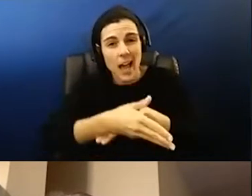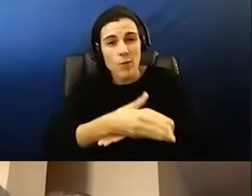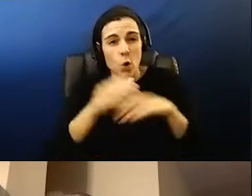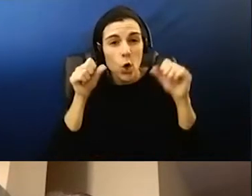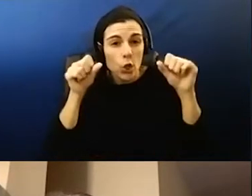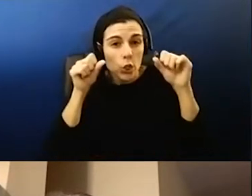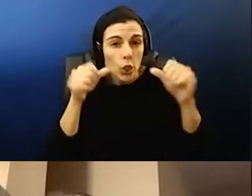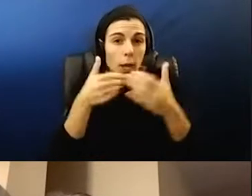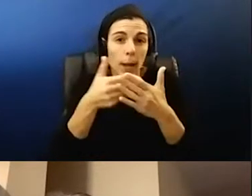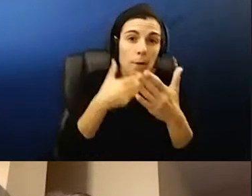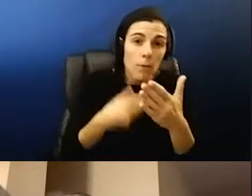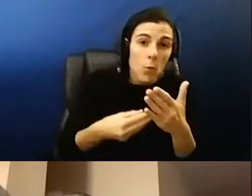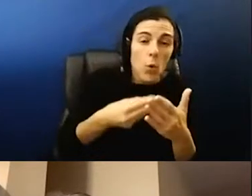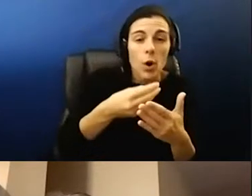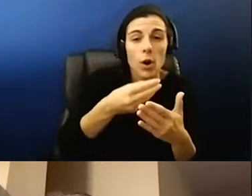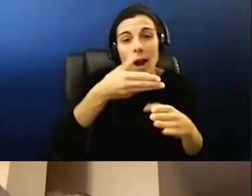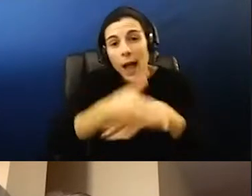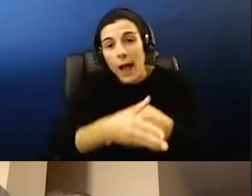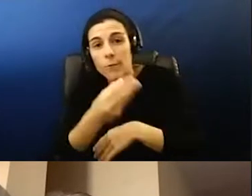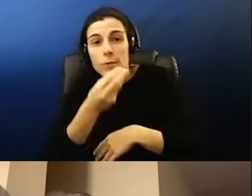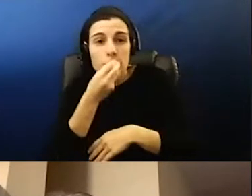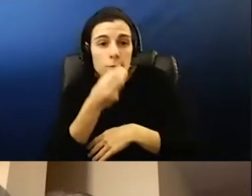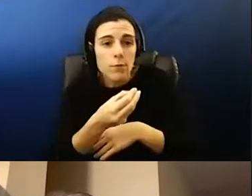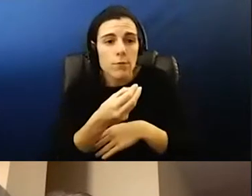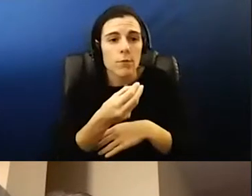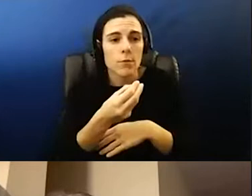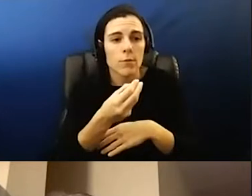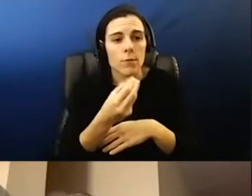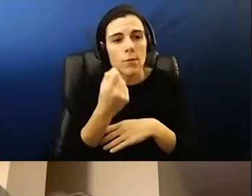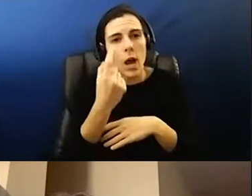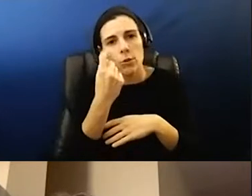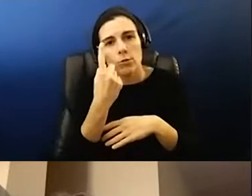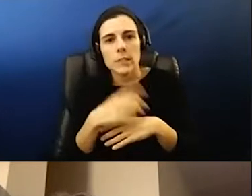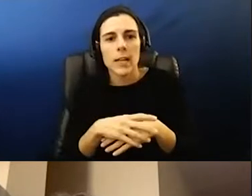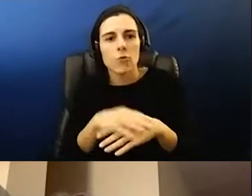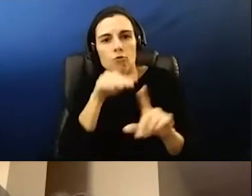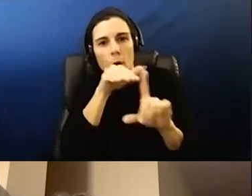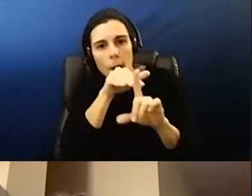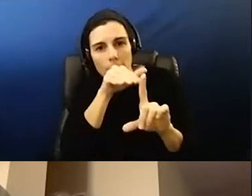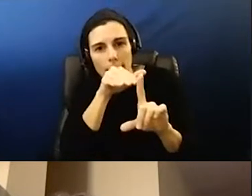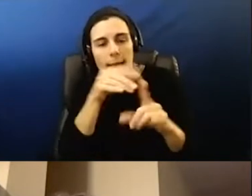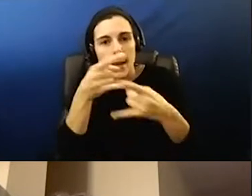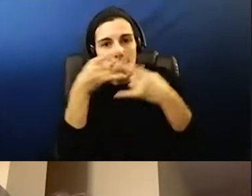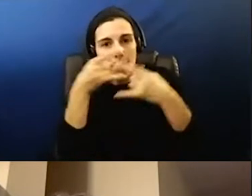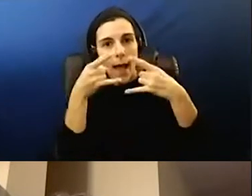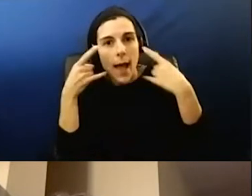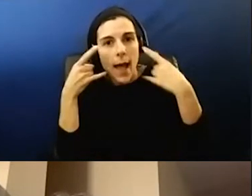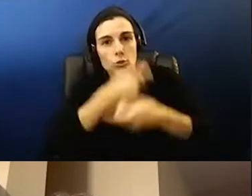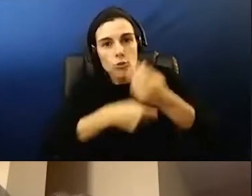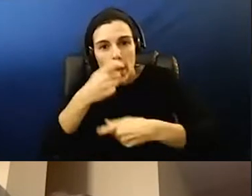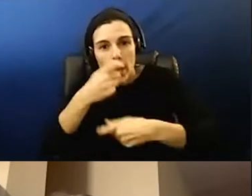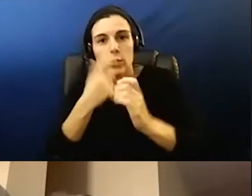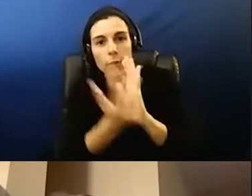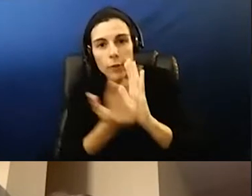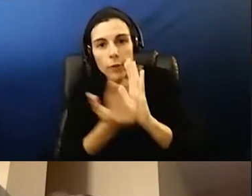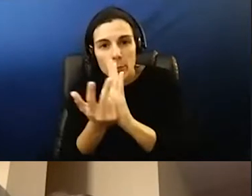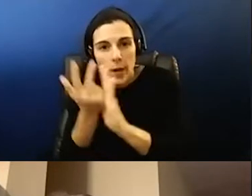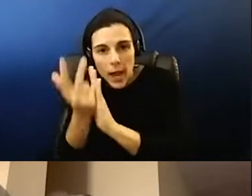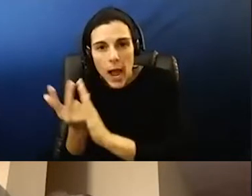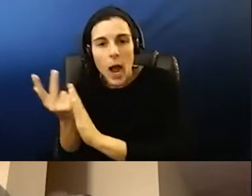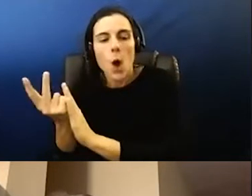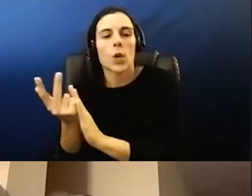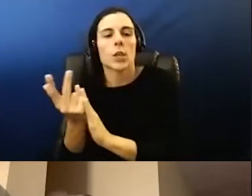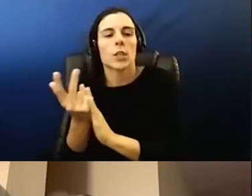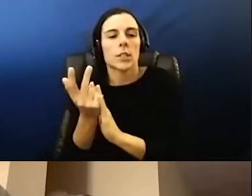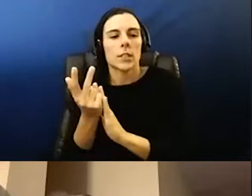snacks and lunch? I'm noting that there are sinks in our classrooms, reminding kids to change their mask every three hours, uh, air the rooms